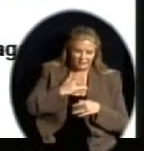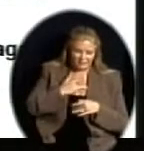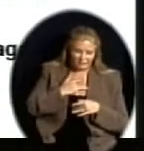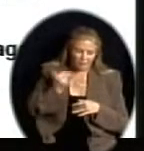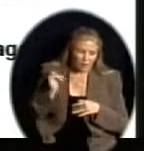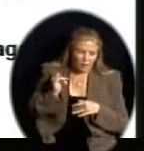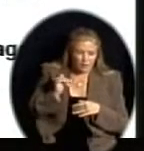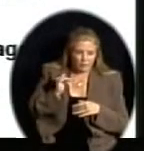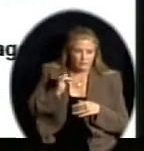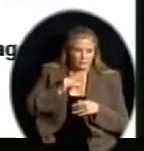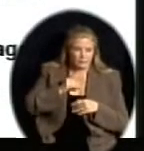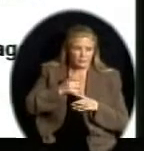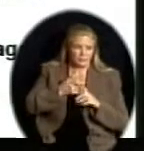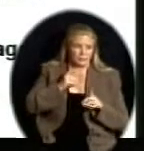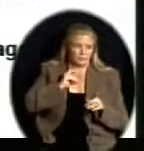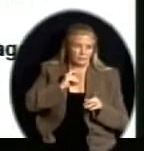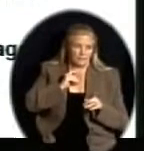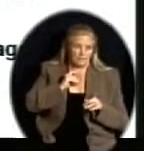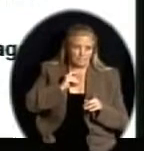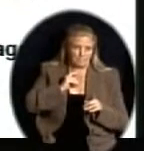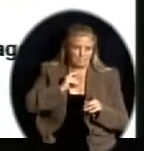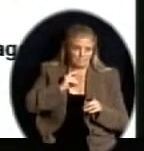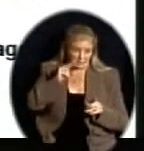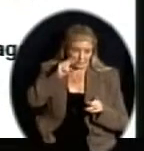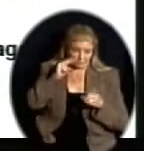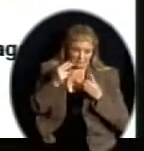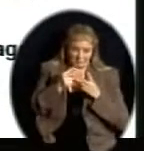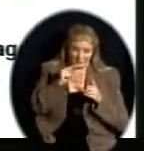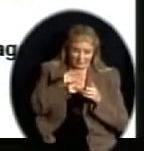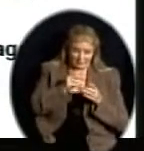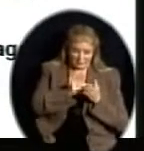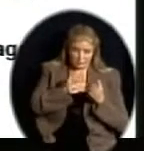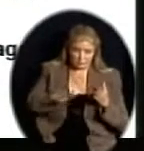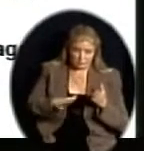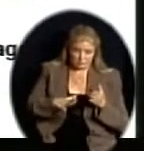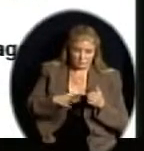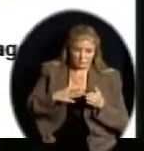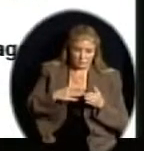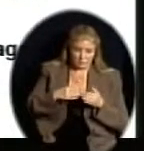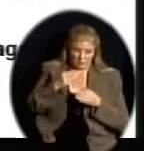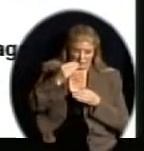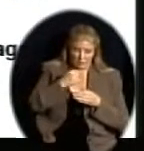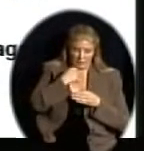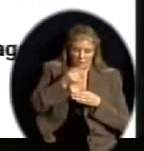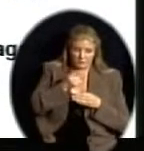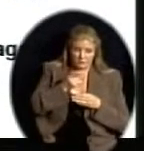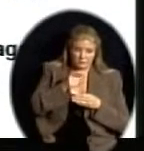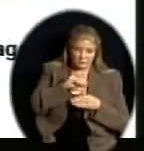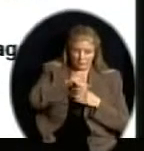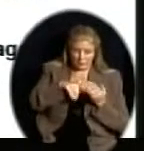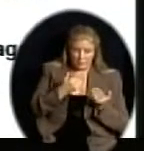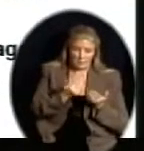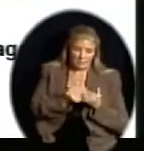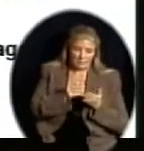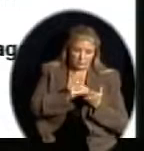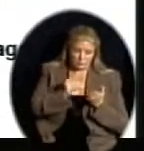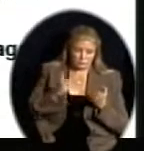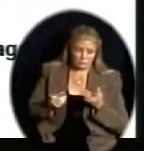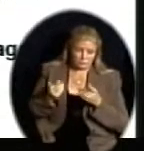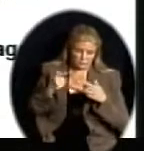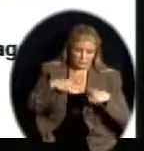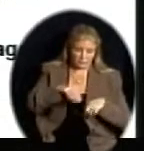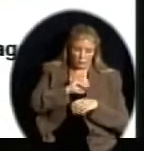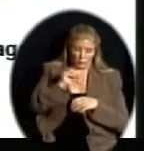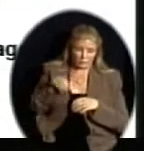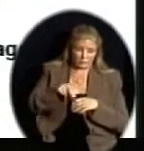the point of view or the perspective of an individual student, I want to tell you about a student who came to Olathe North last year. We'll call her Carolina. And she was